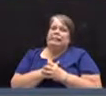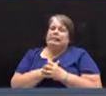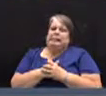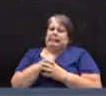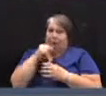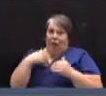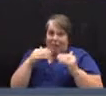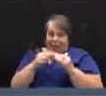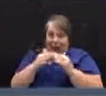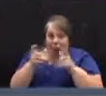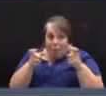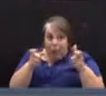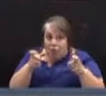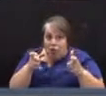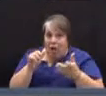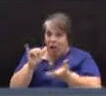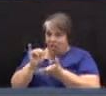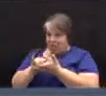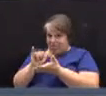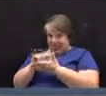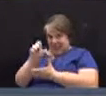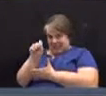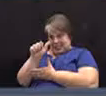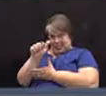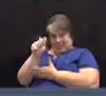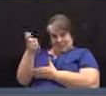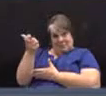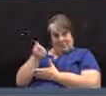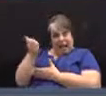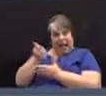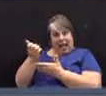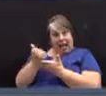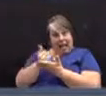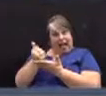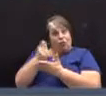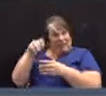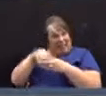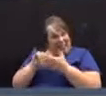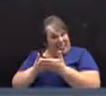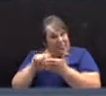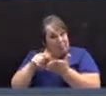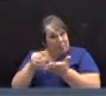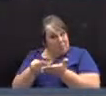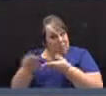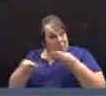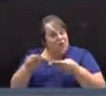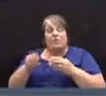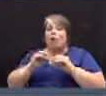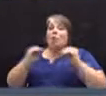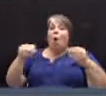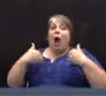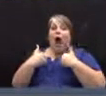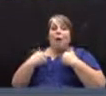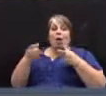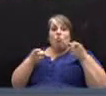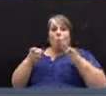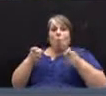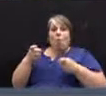is that salary in this budget? And if we have a no animal control officer